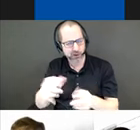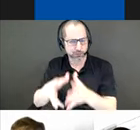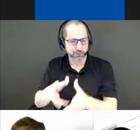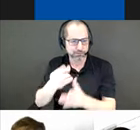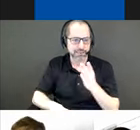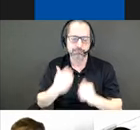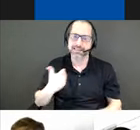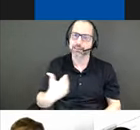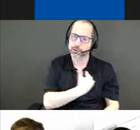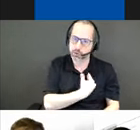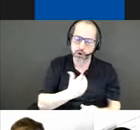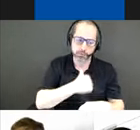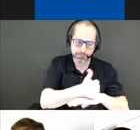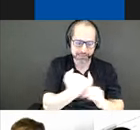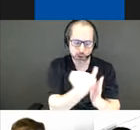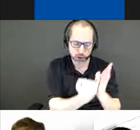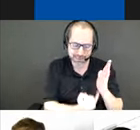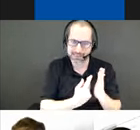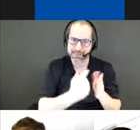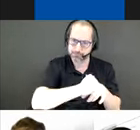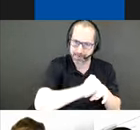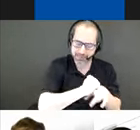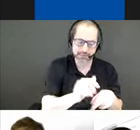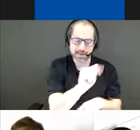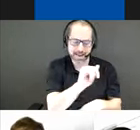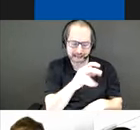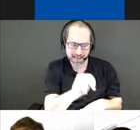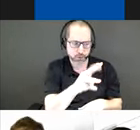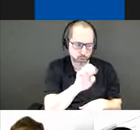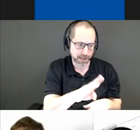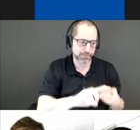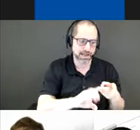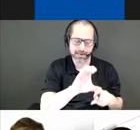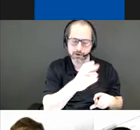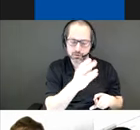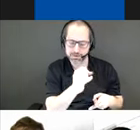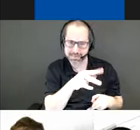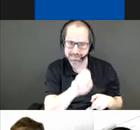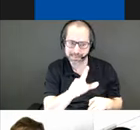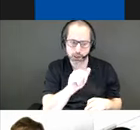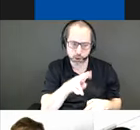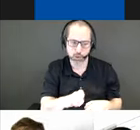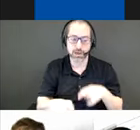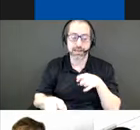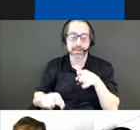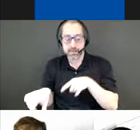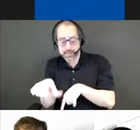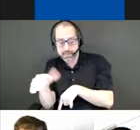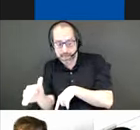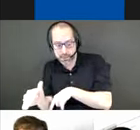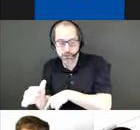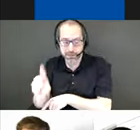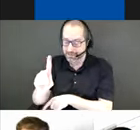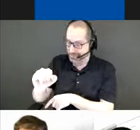artistic practice led by Christine Lou and Alan Webb. Dialogue is an architectural firm with offices across North America, including Toronto.